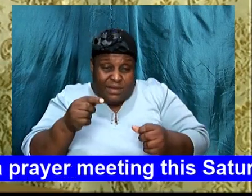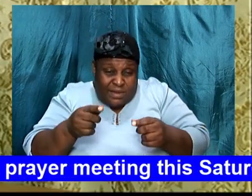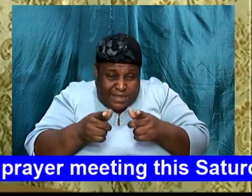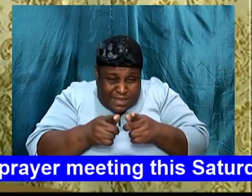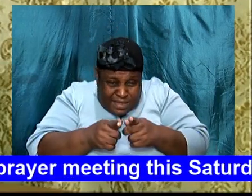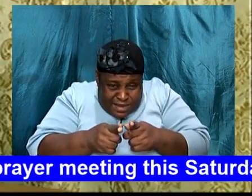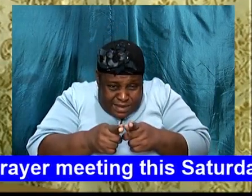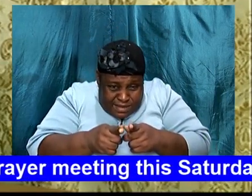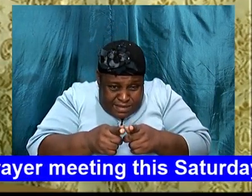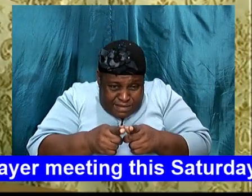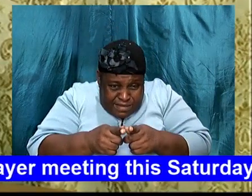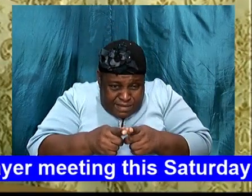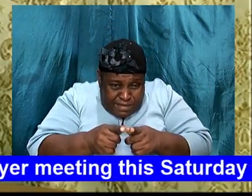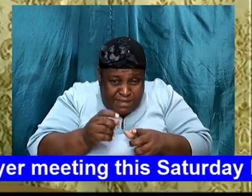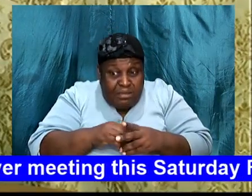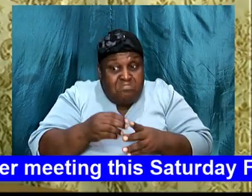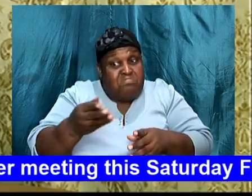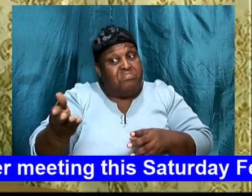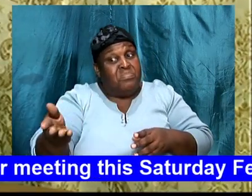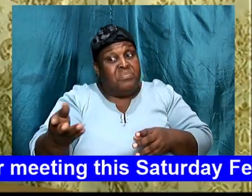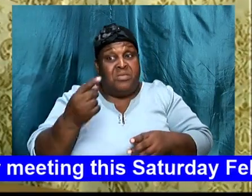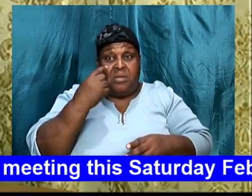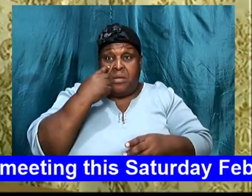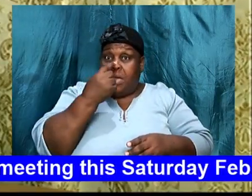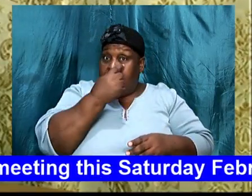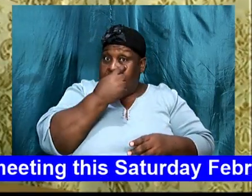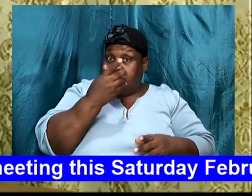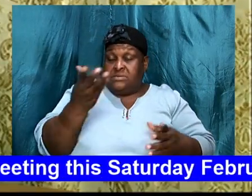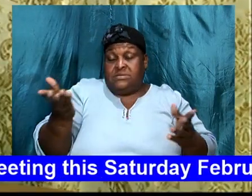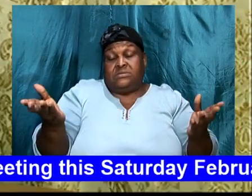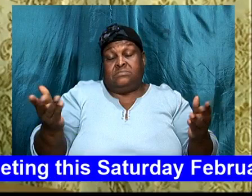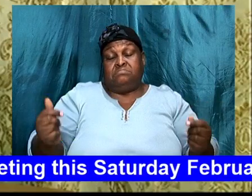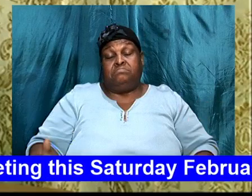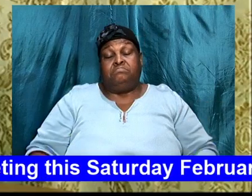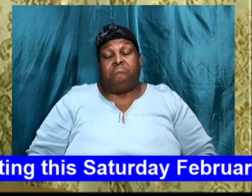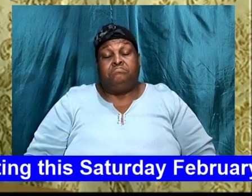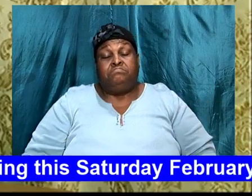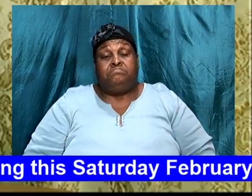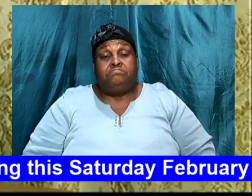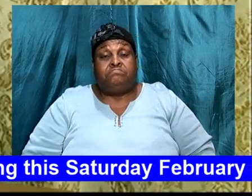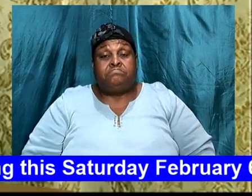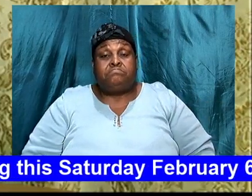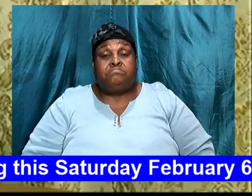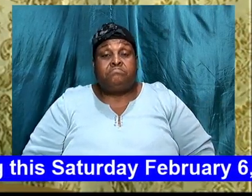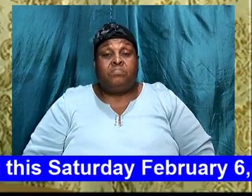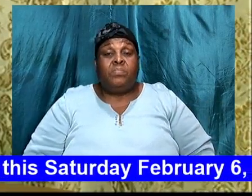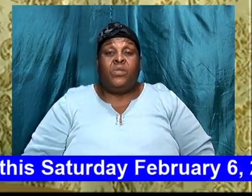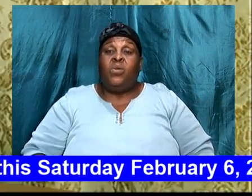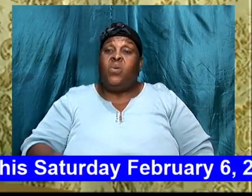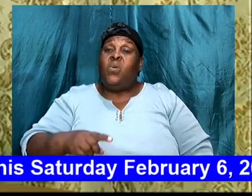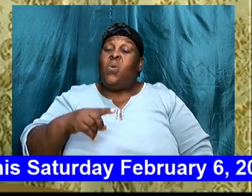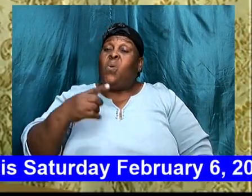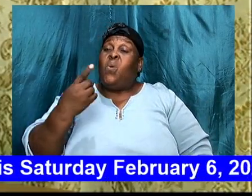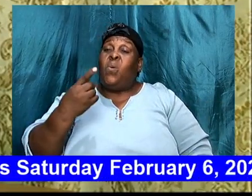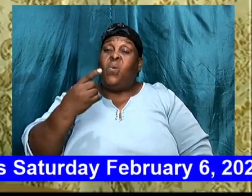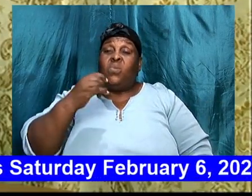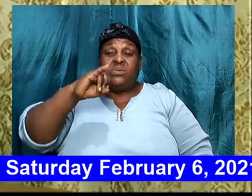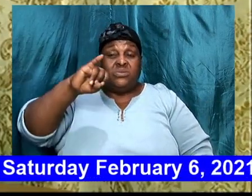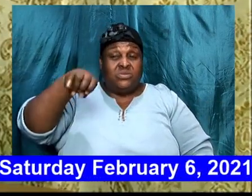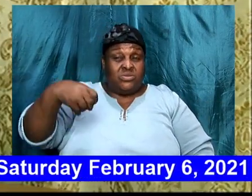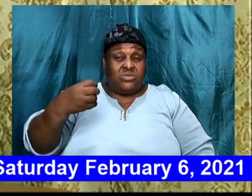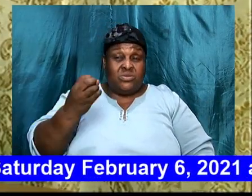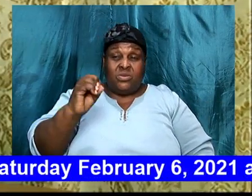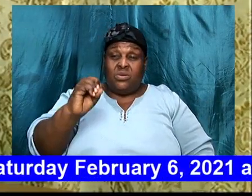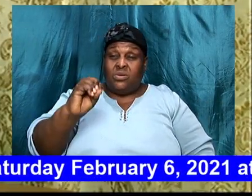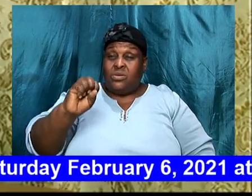numbers 13, 31, to 33, only Joshua, and